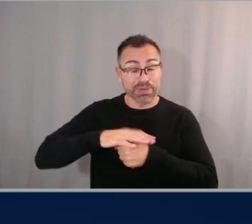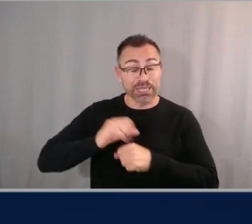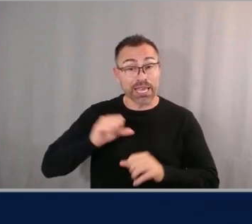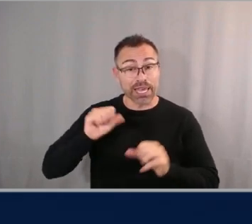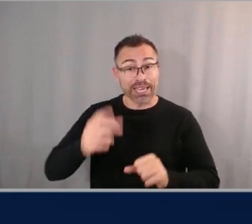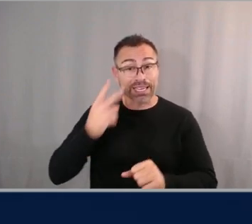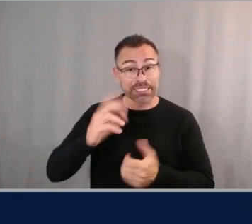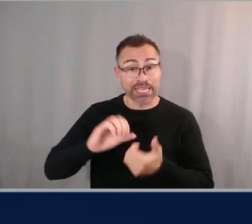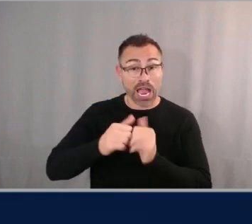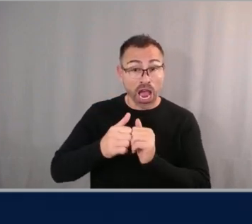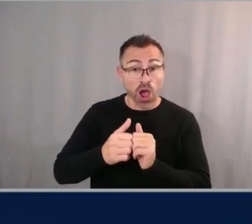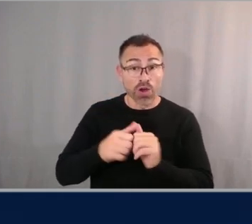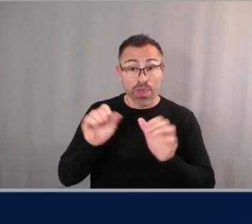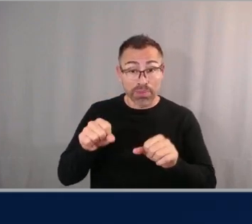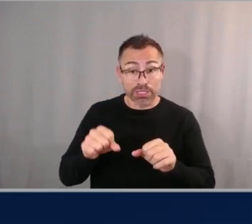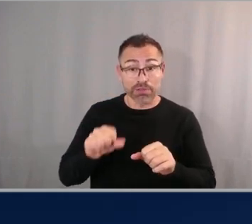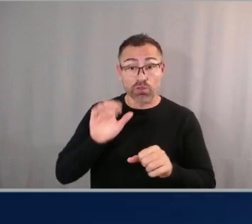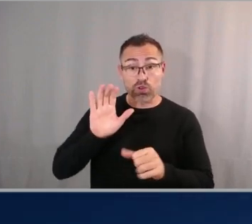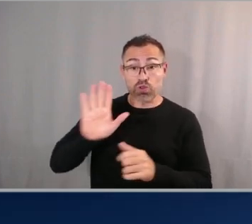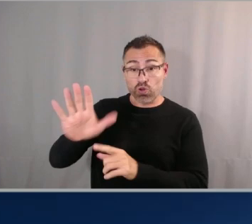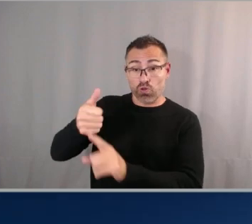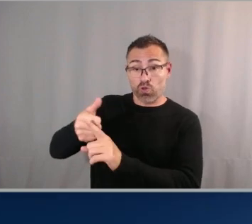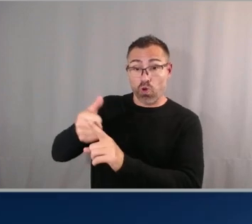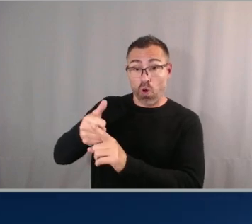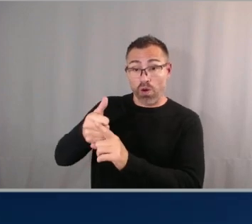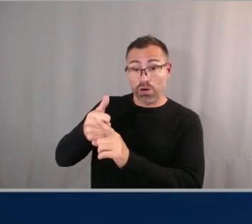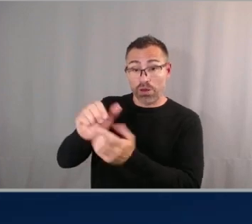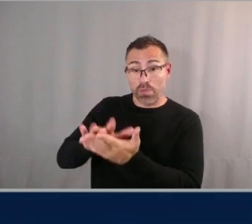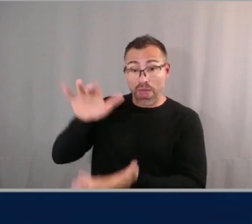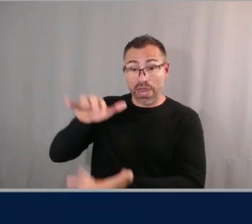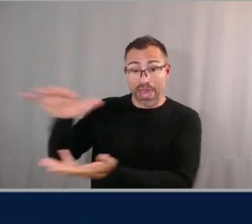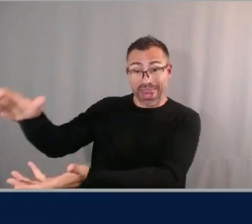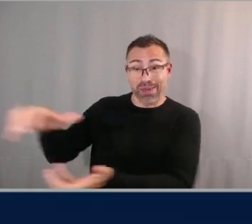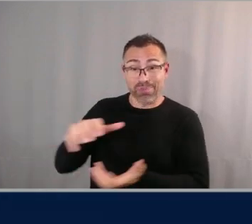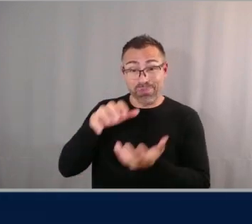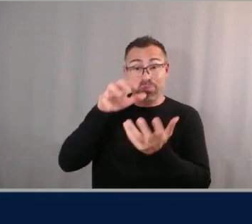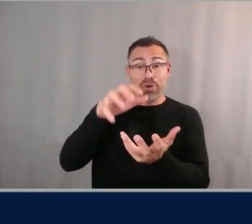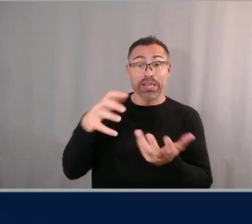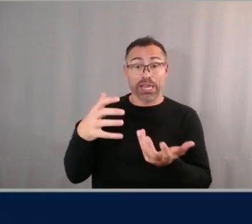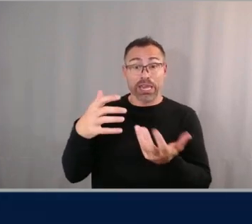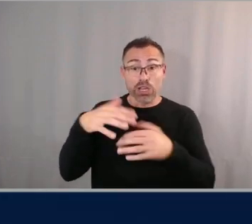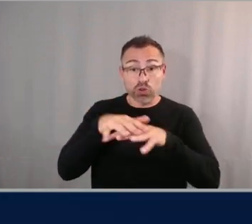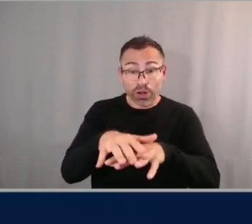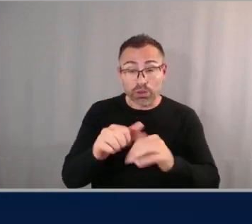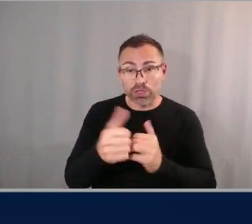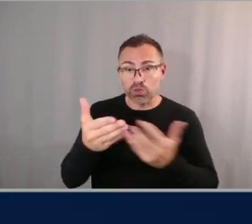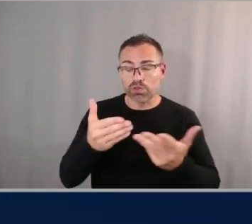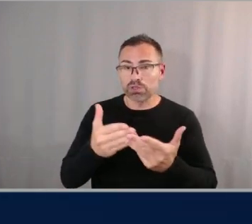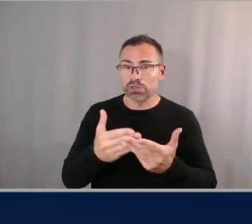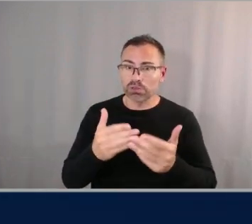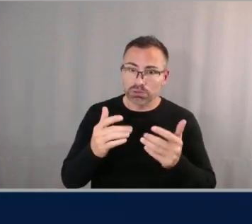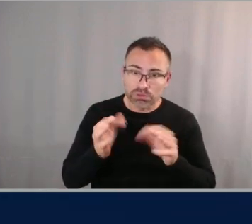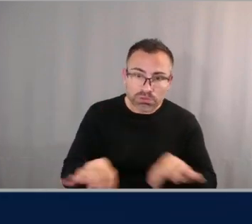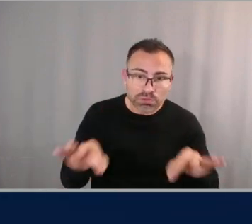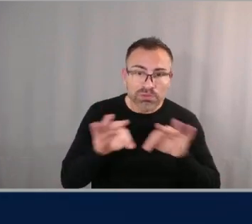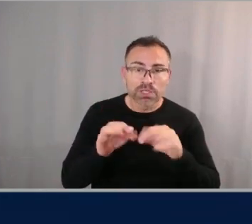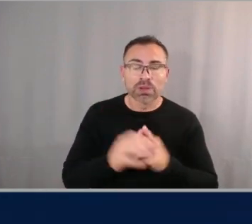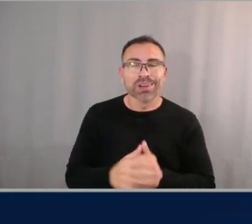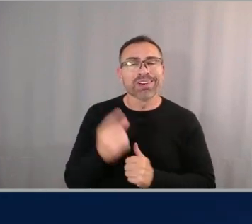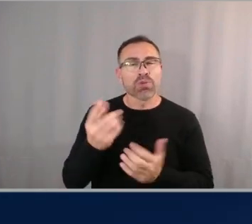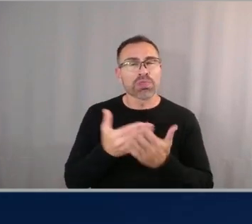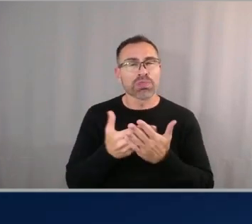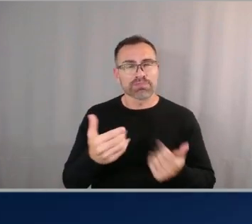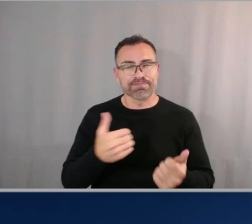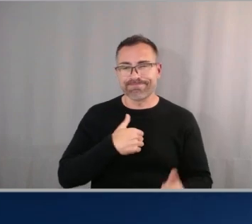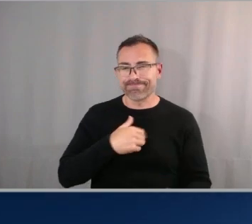bring your own metadata and join with what the service is already offering and exposing is going to be huge because uh something that i have been very very stringent with and